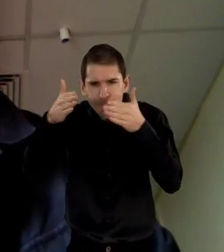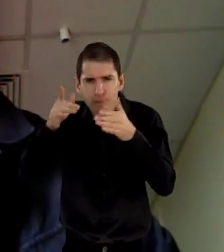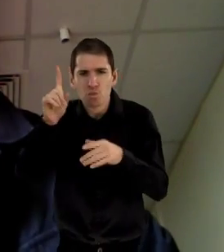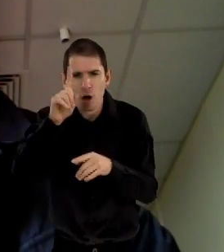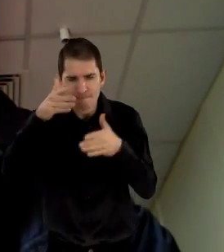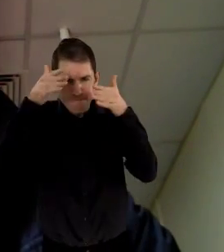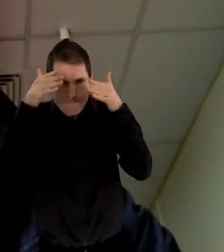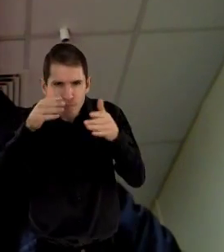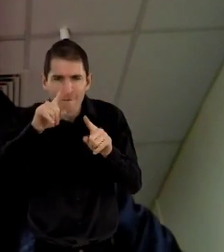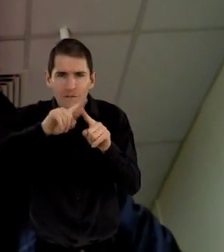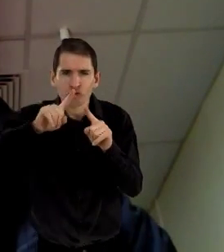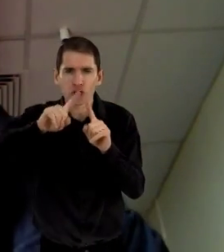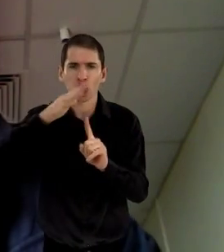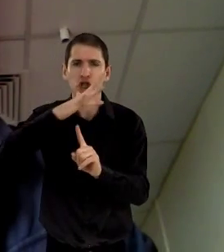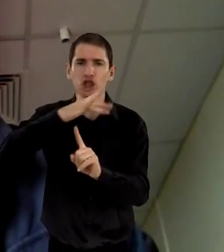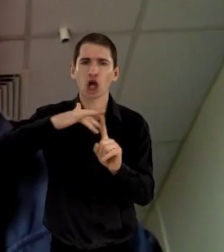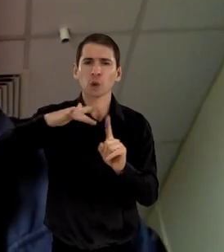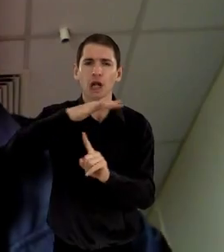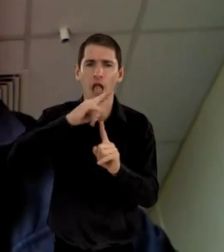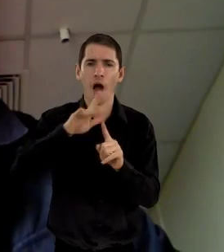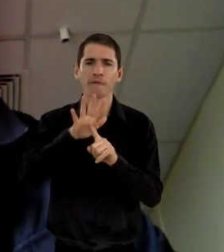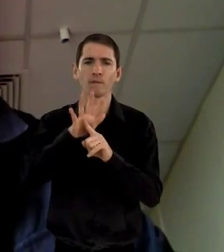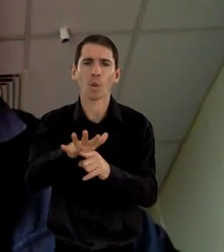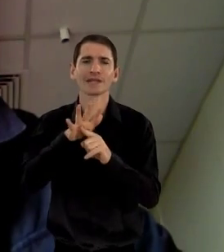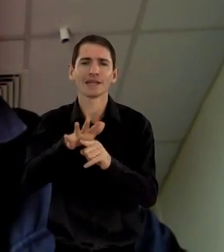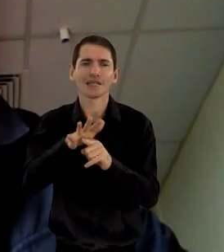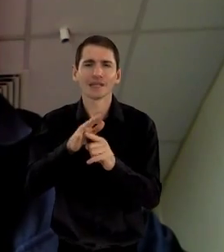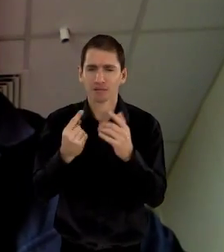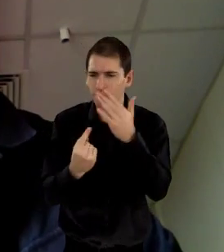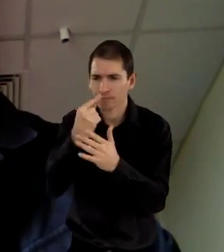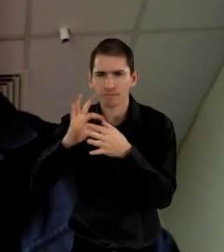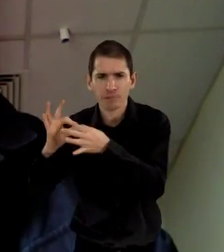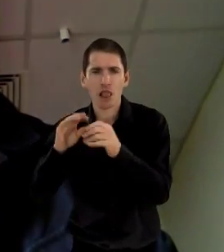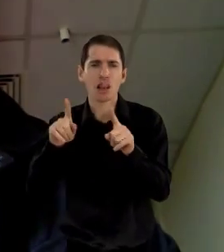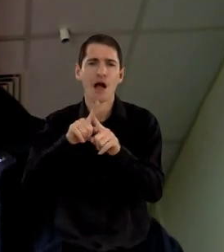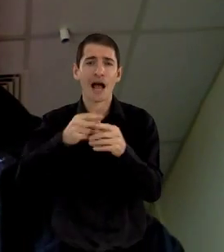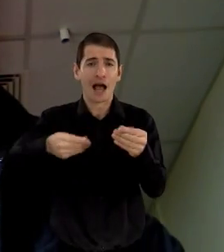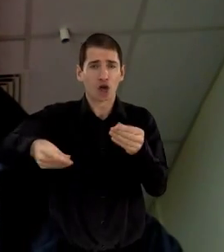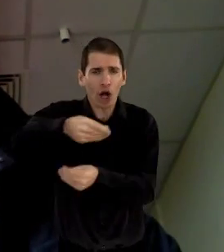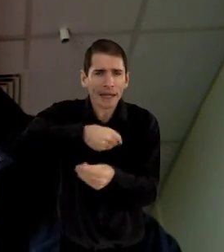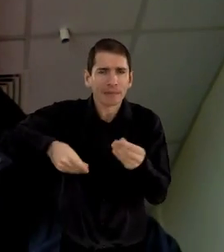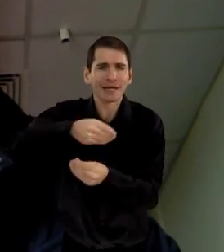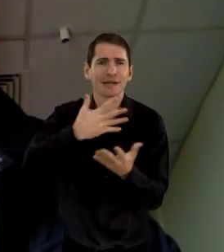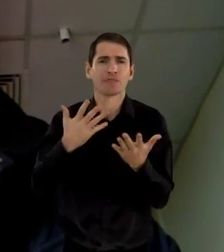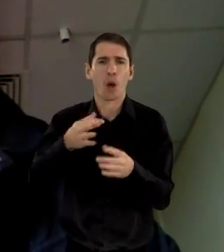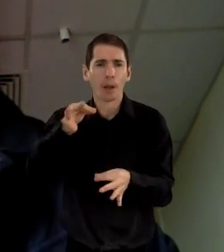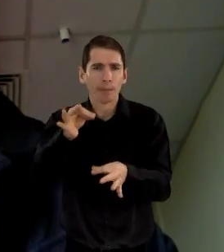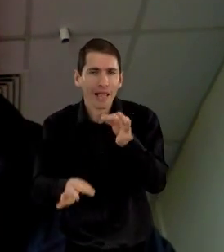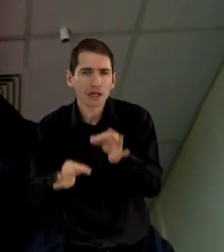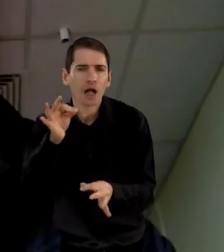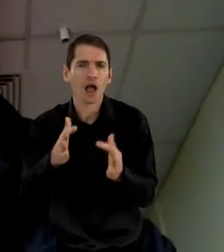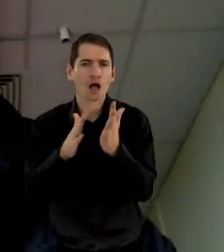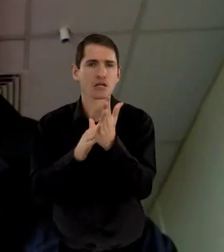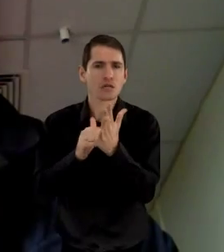specific focus, on the various social forces, economic, political and